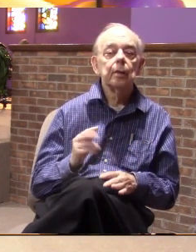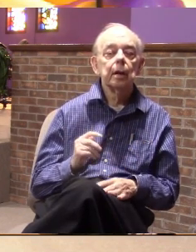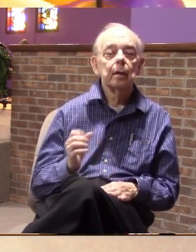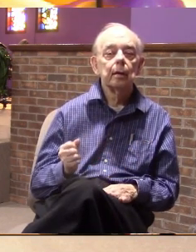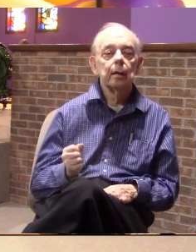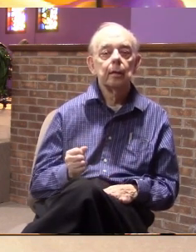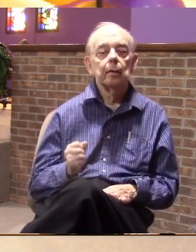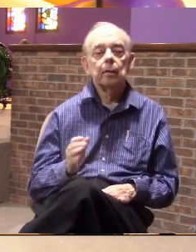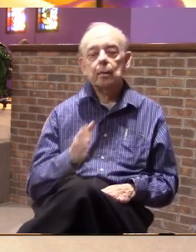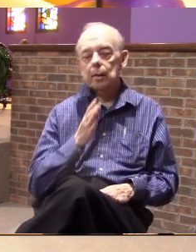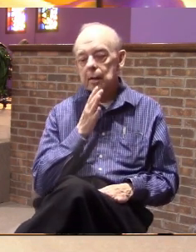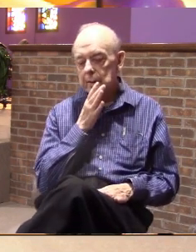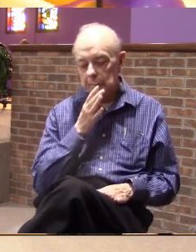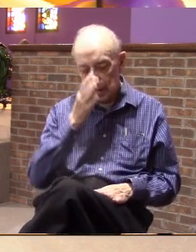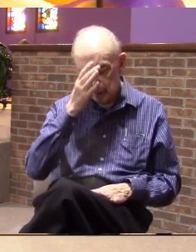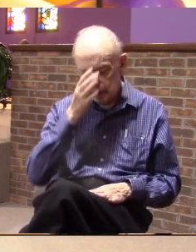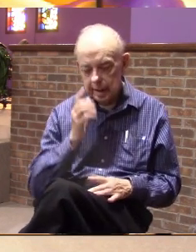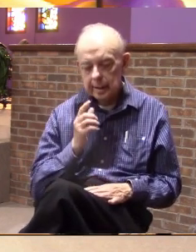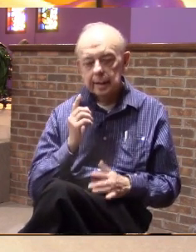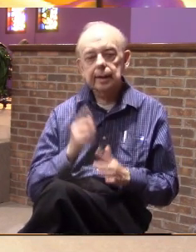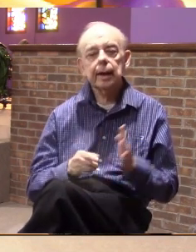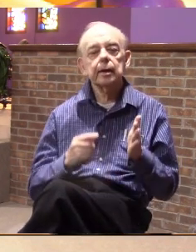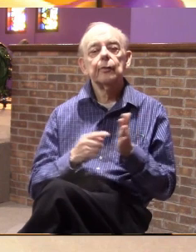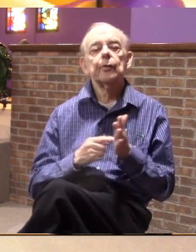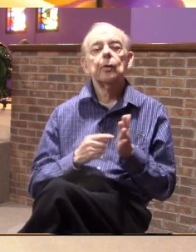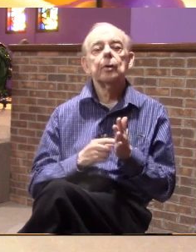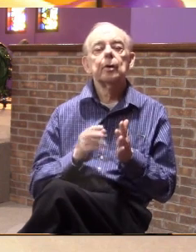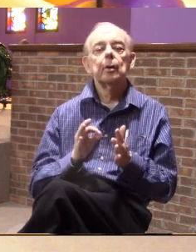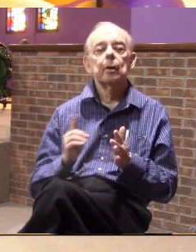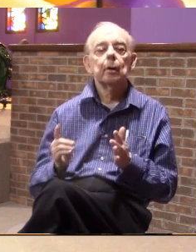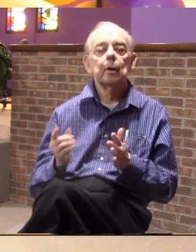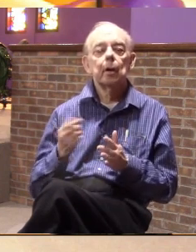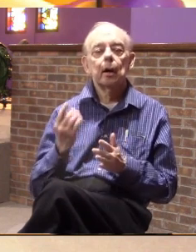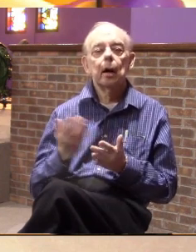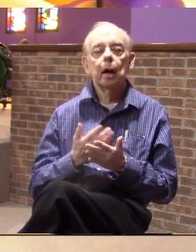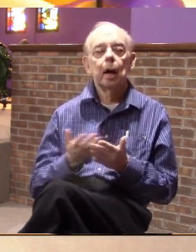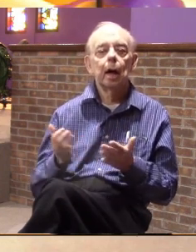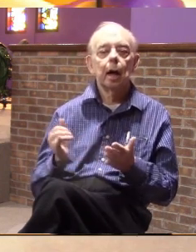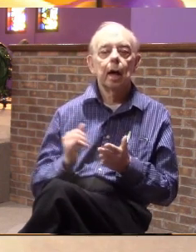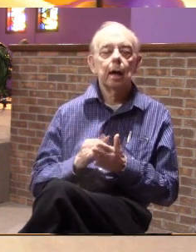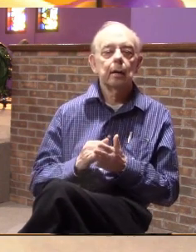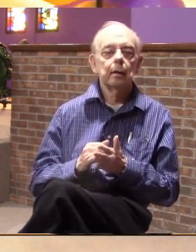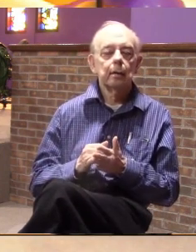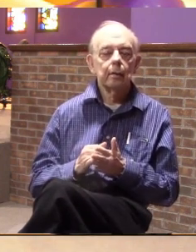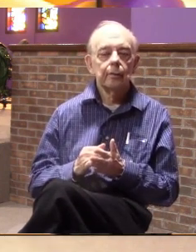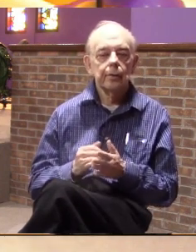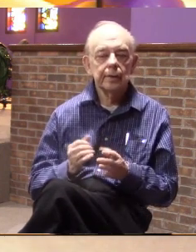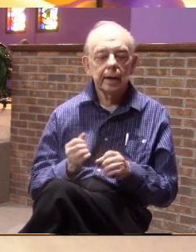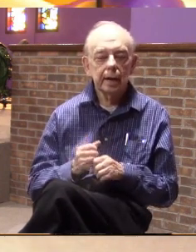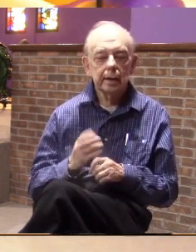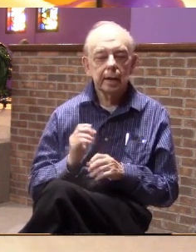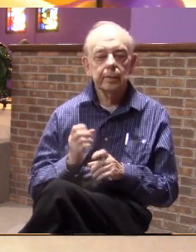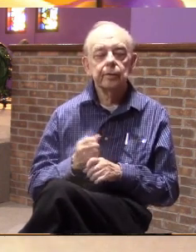his mom and dad can't afford it and so the only thing meals that he really gets